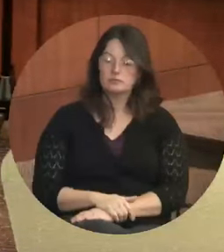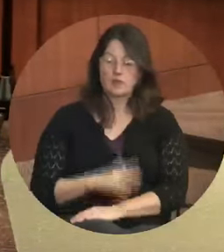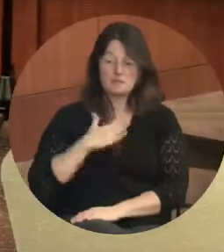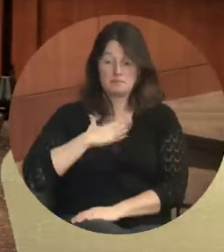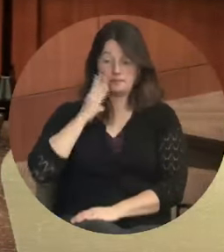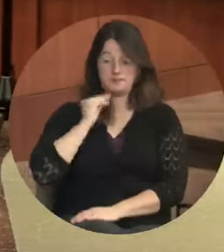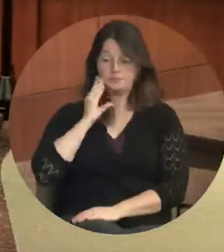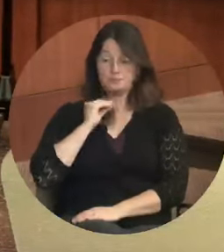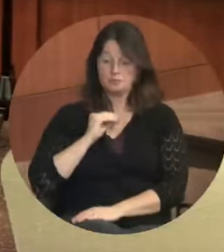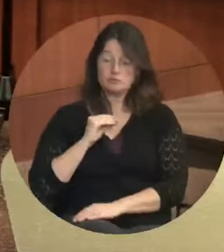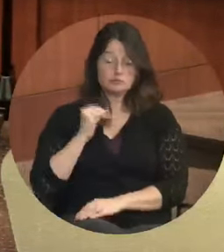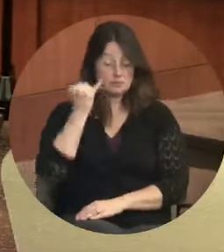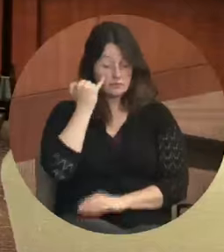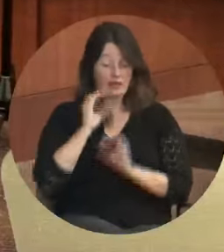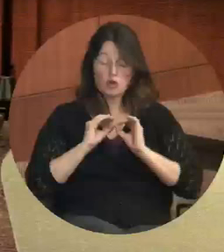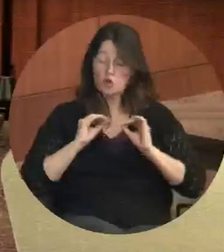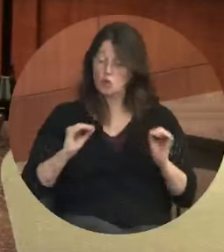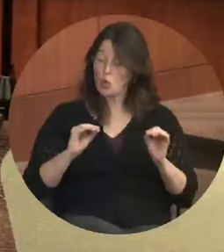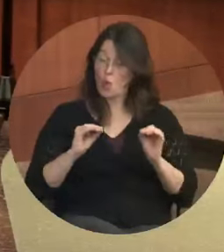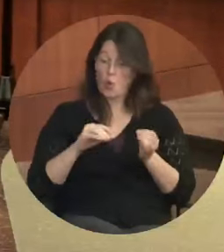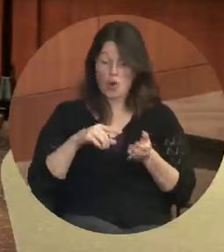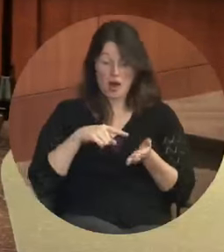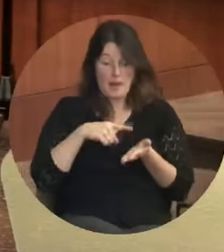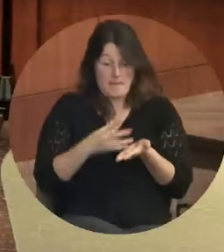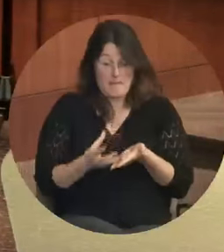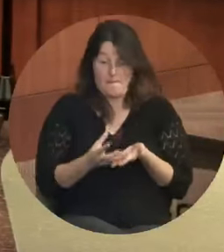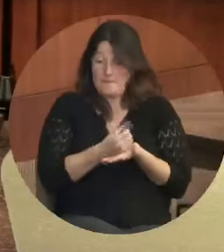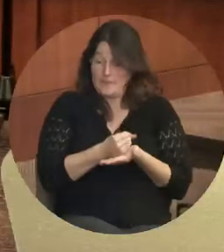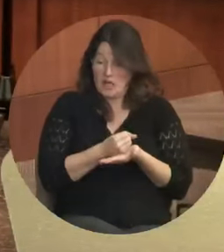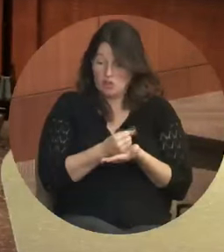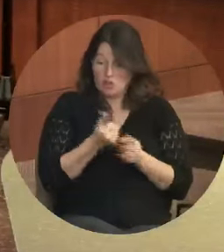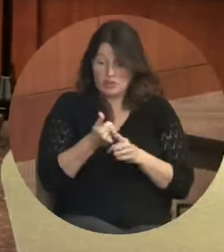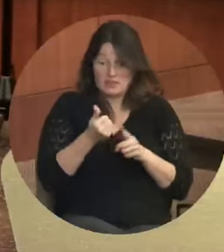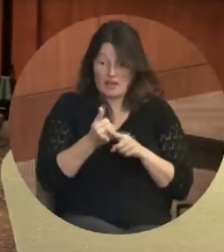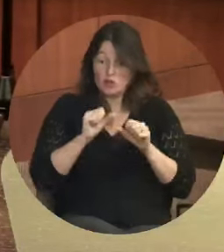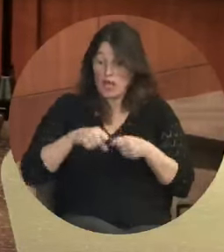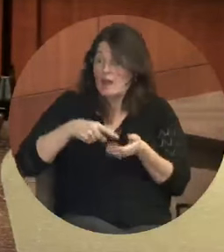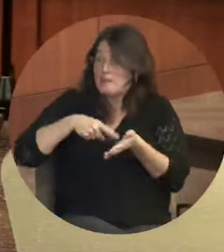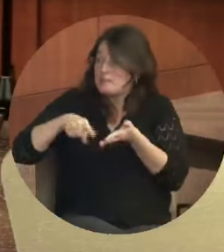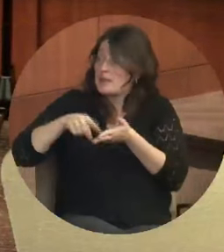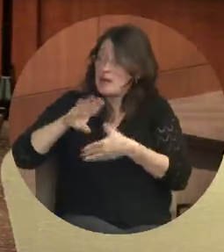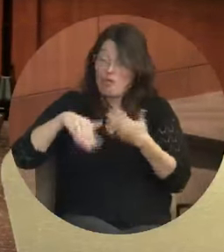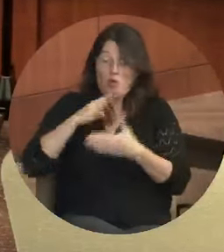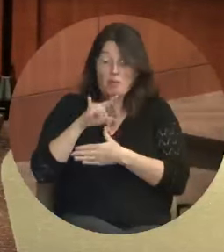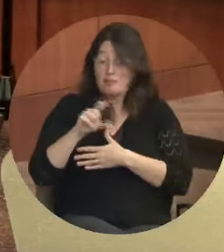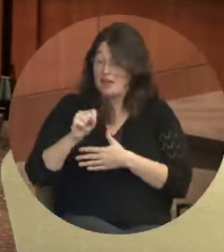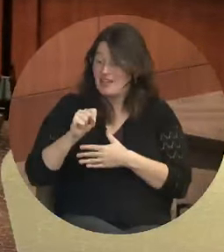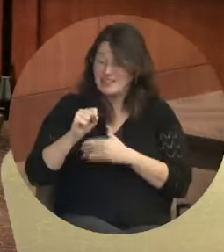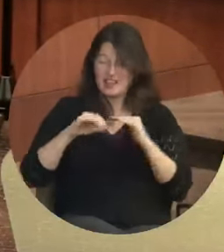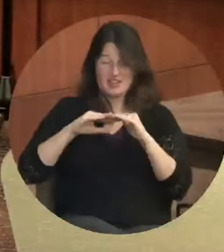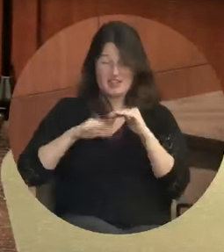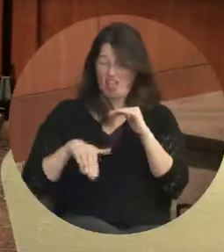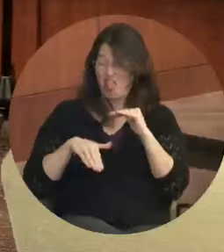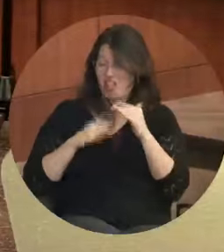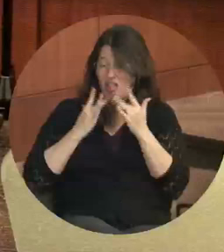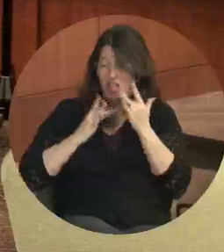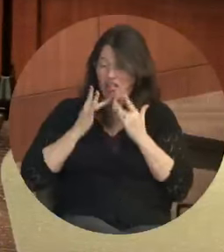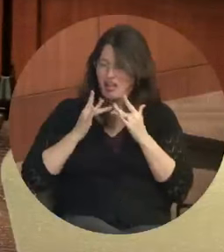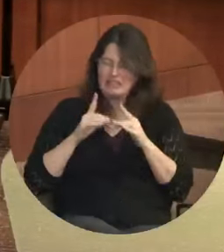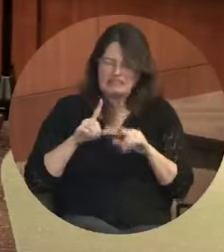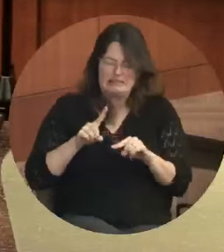living wage jobs and access to education, it's nearly impossible to break out of poverty.